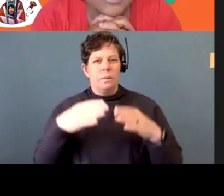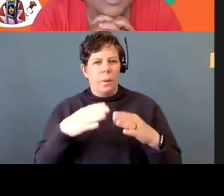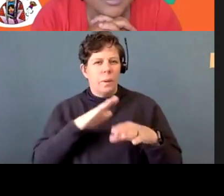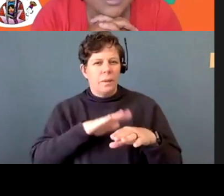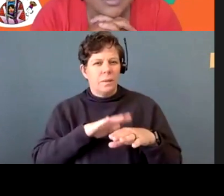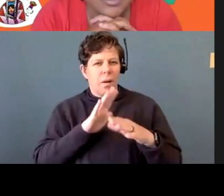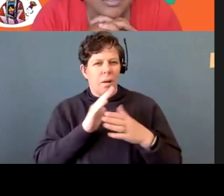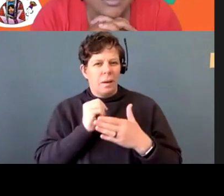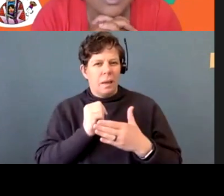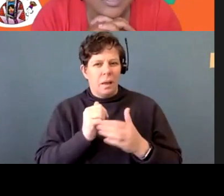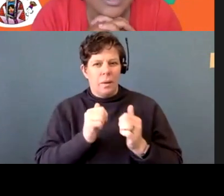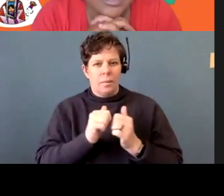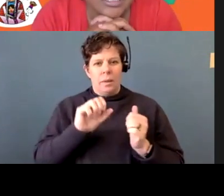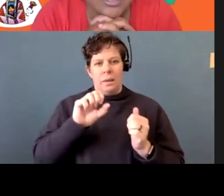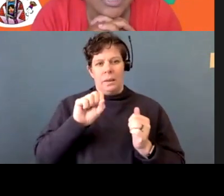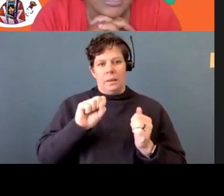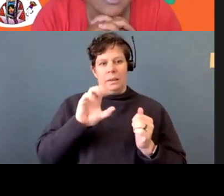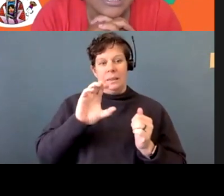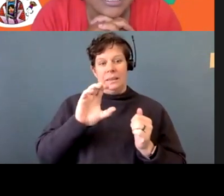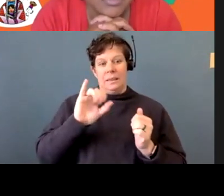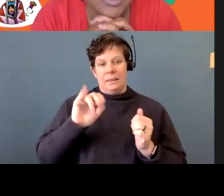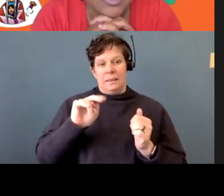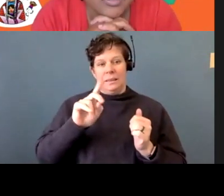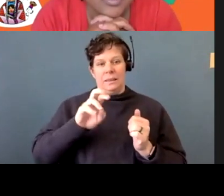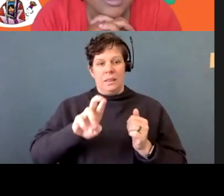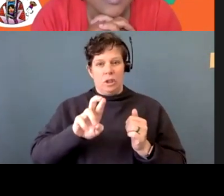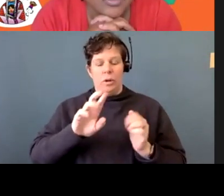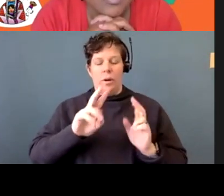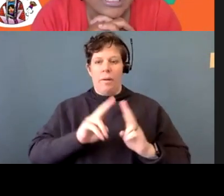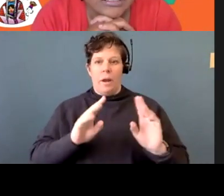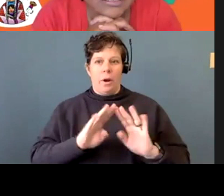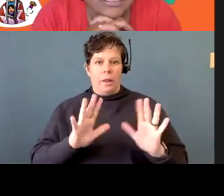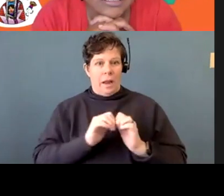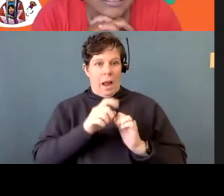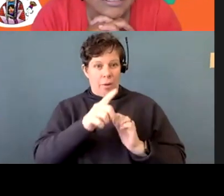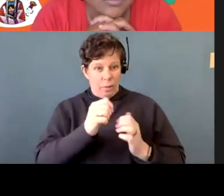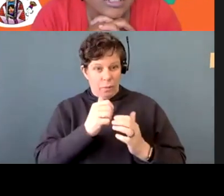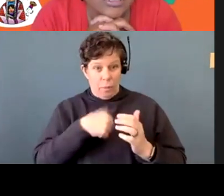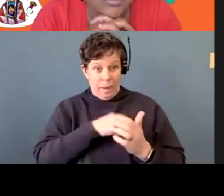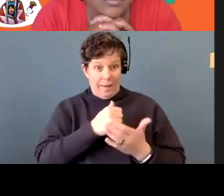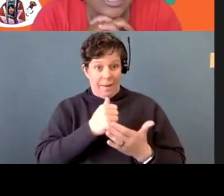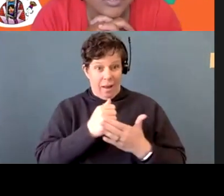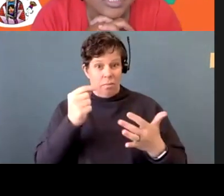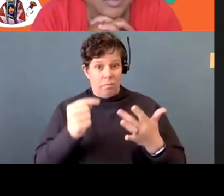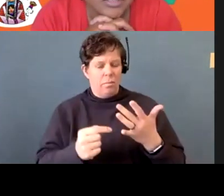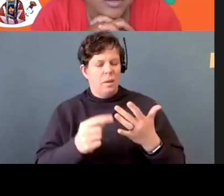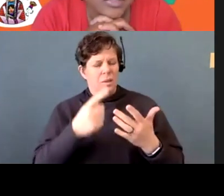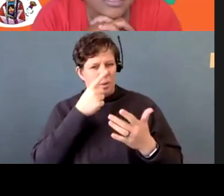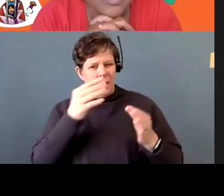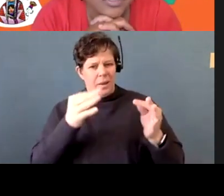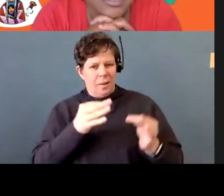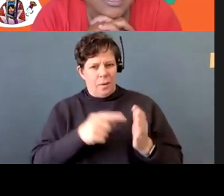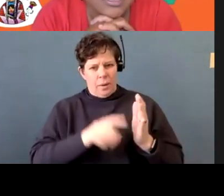um, Cinder, you're always very clear about how we can help you. So if, if you don't mind telling us, like, what, what do you expect